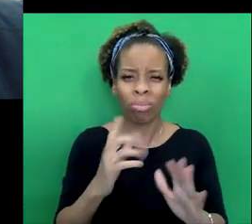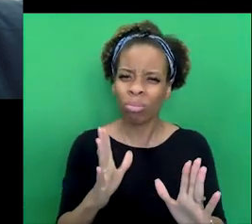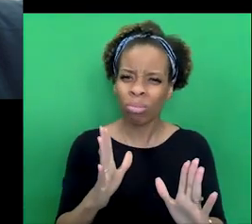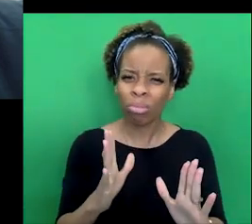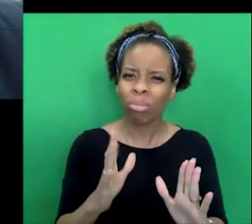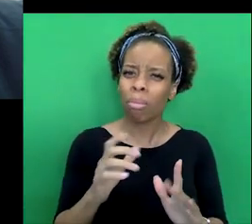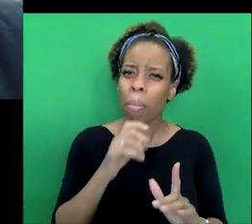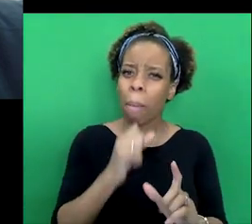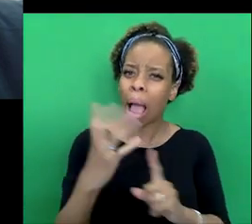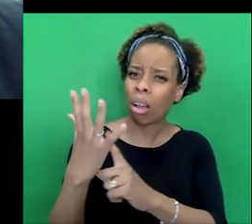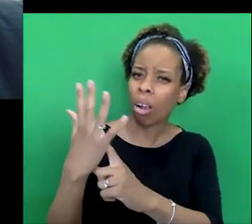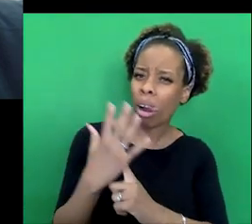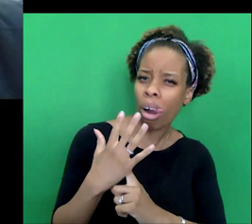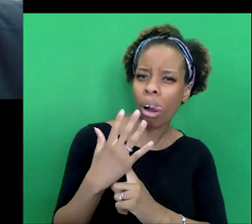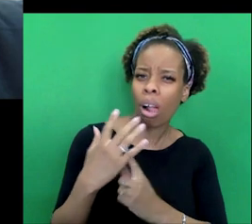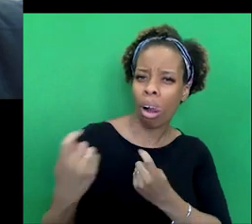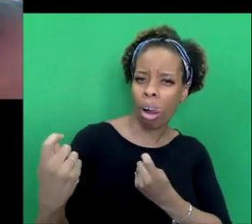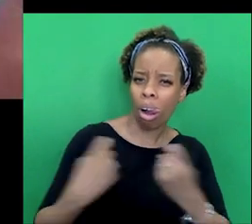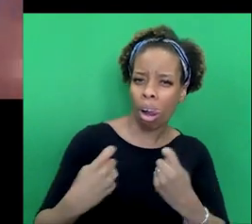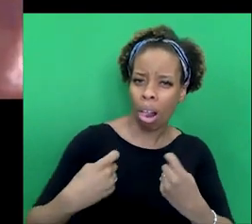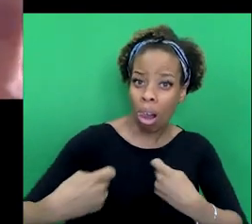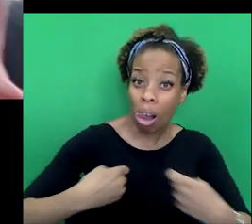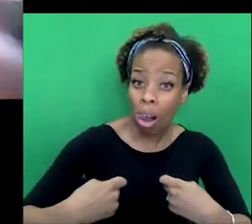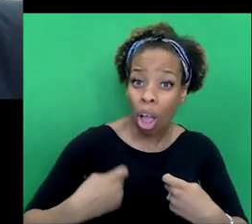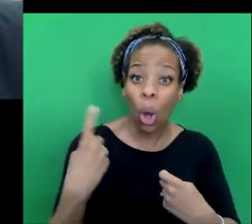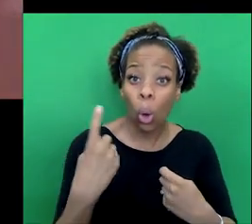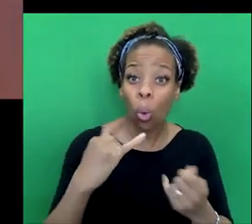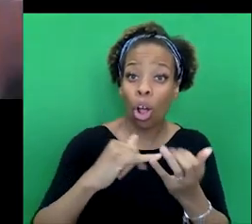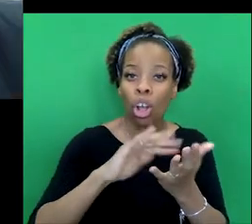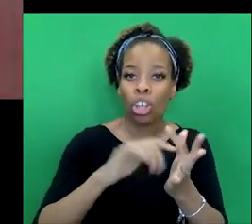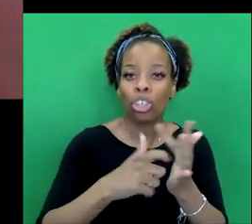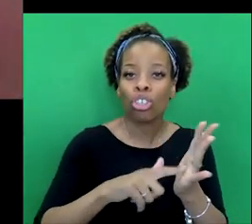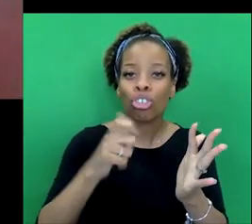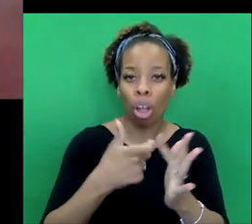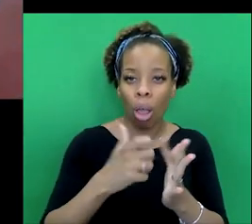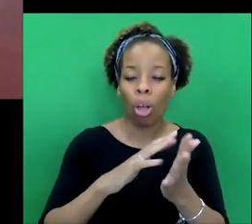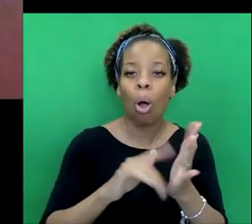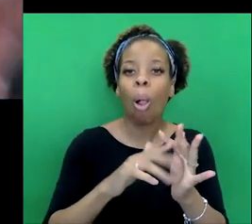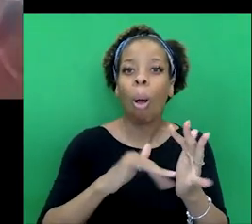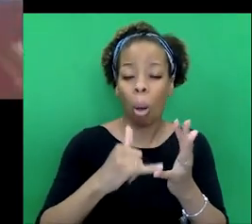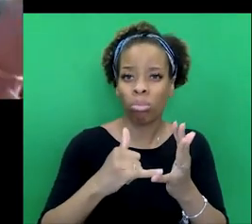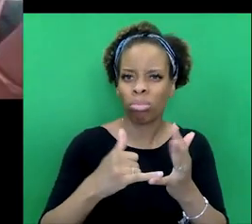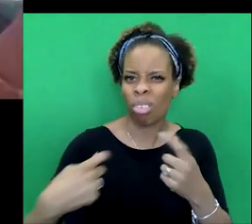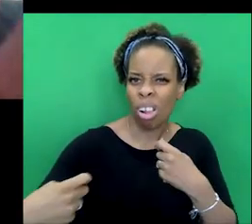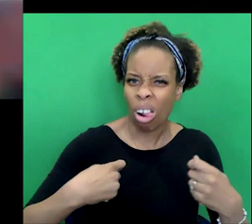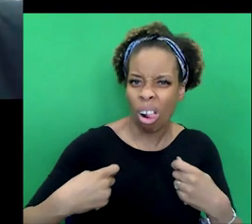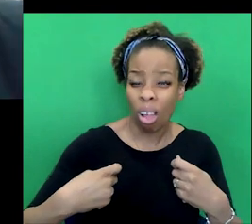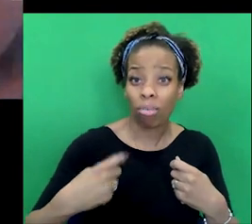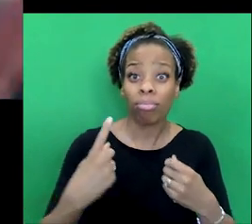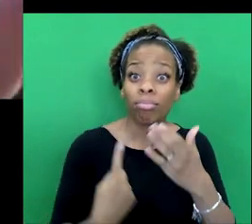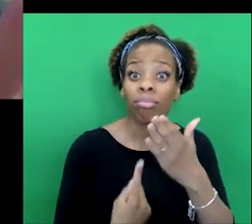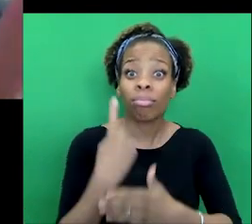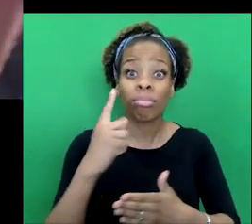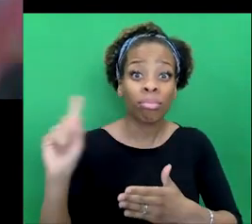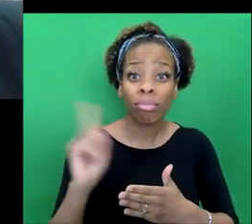by a man called Sherlock Holmes. And you know what he did. He pushed him off a massive waterfall in 1893, then